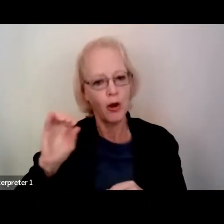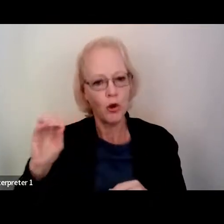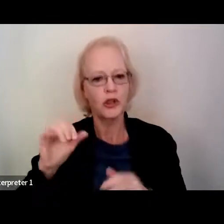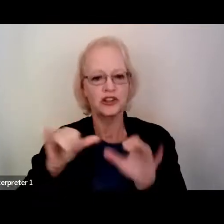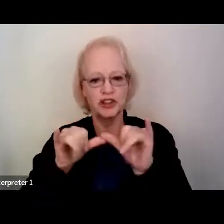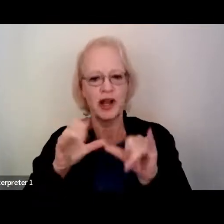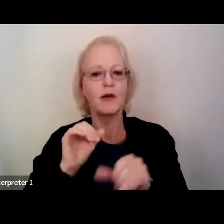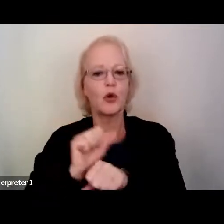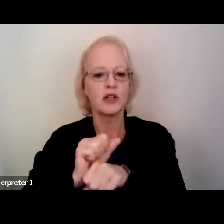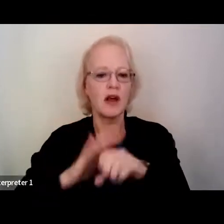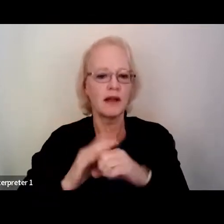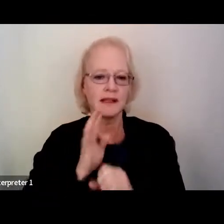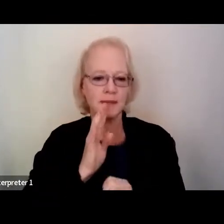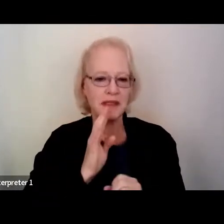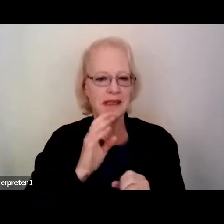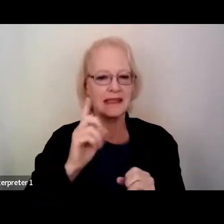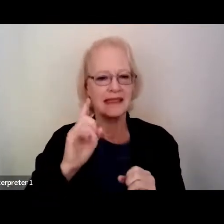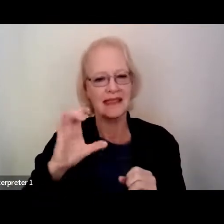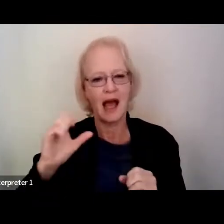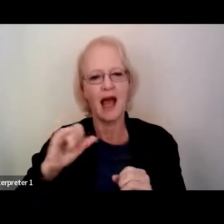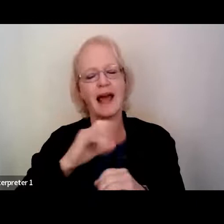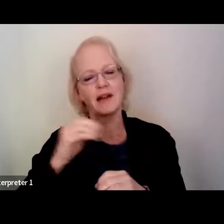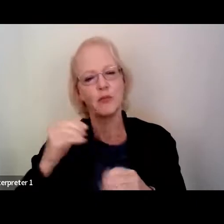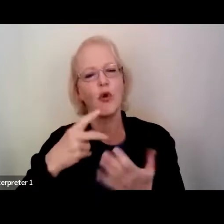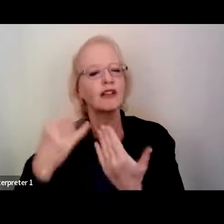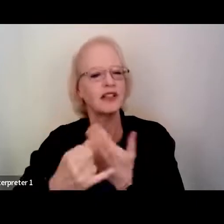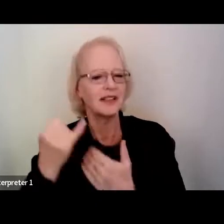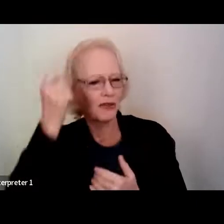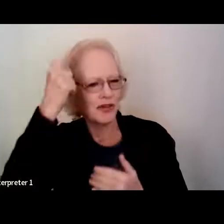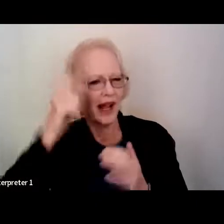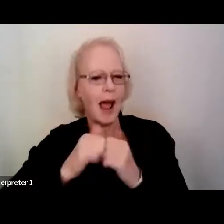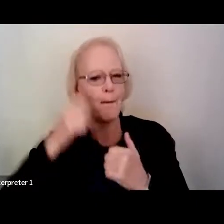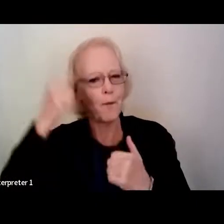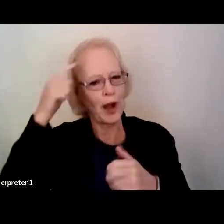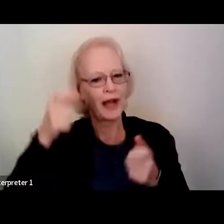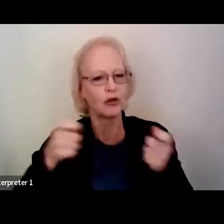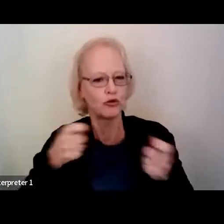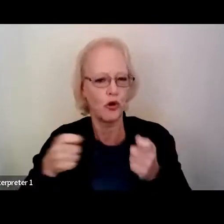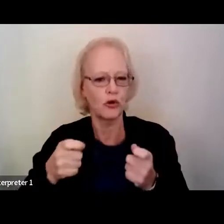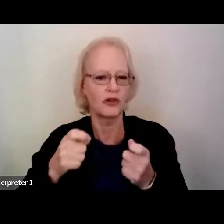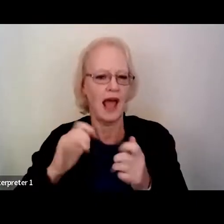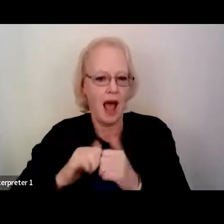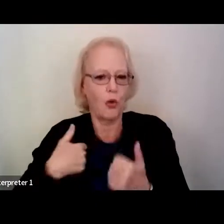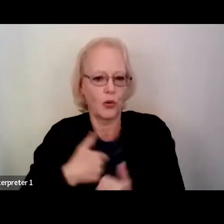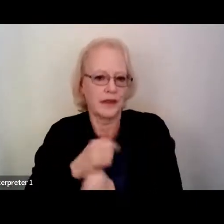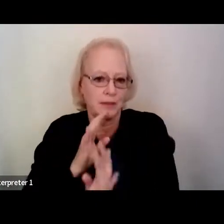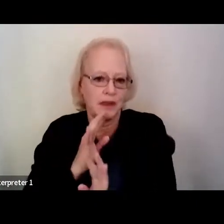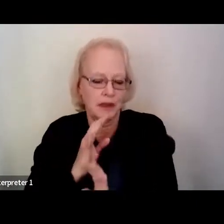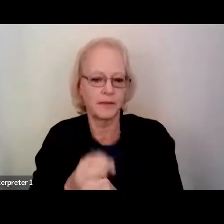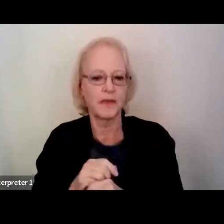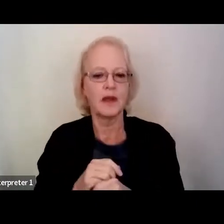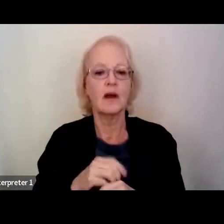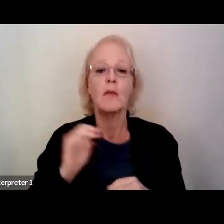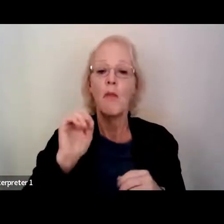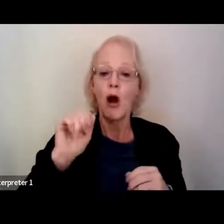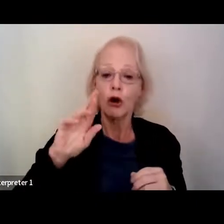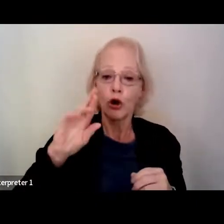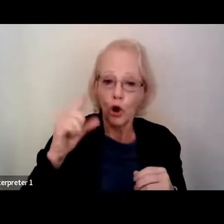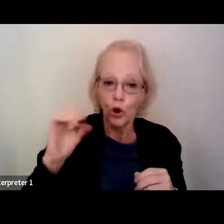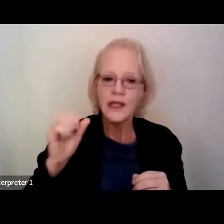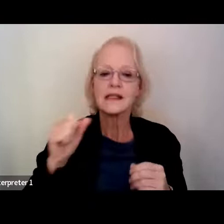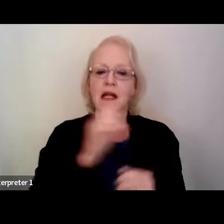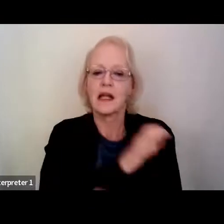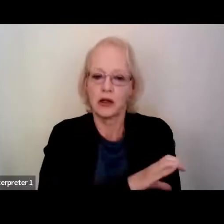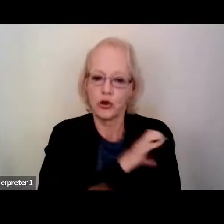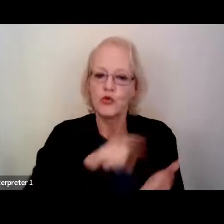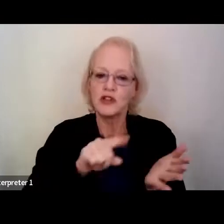BCI and projects to understand how the brain controls how we speak. Margaret is a clinical research coordinator in the Chang